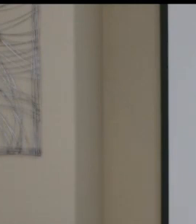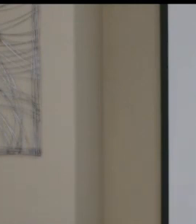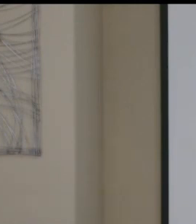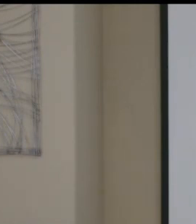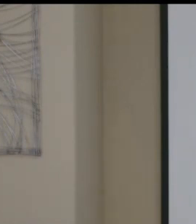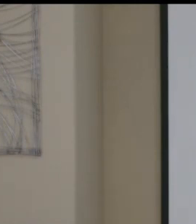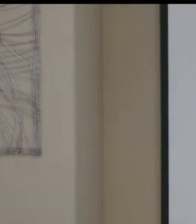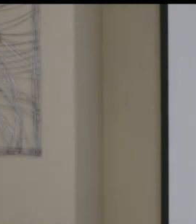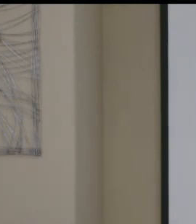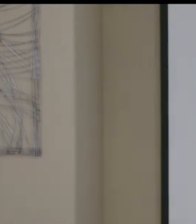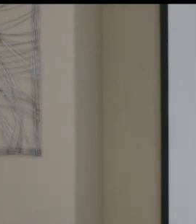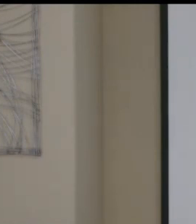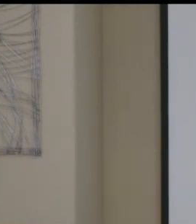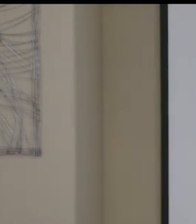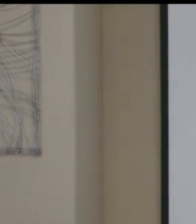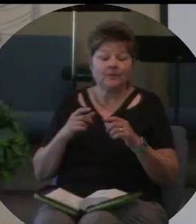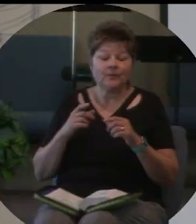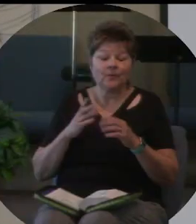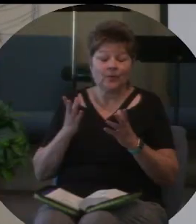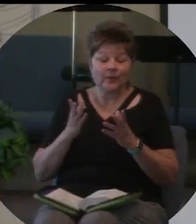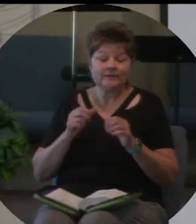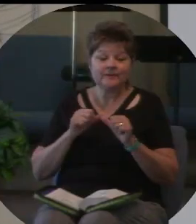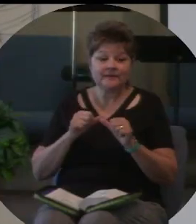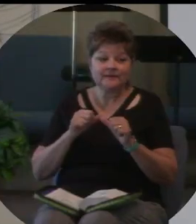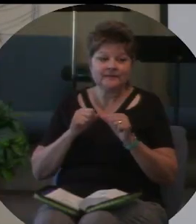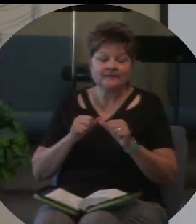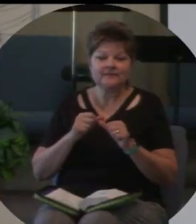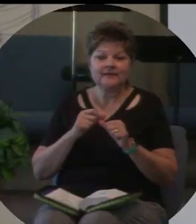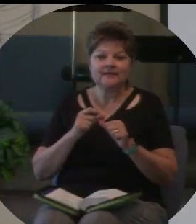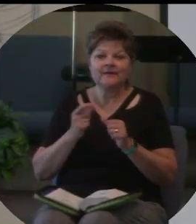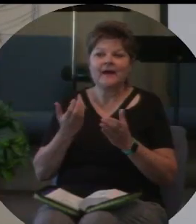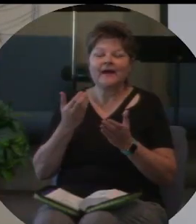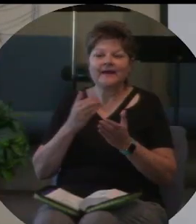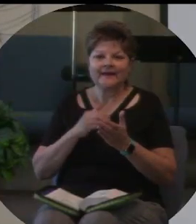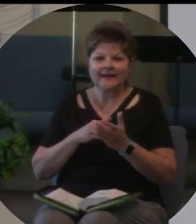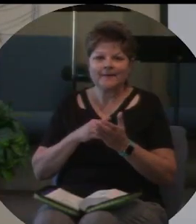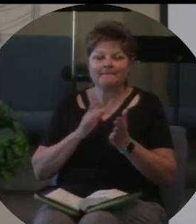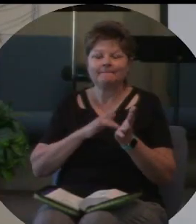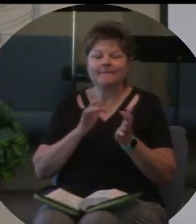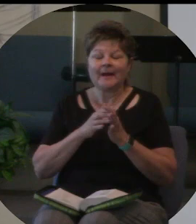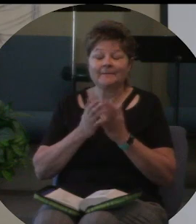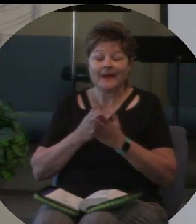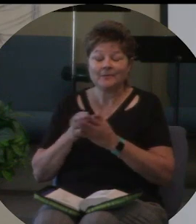But what has stayed consistent is, yes, once again, I left my Bible at home.